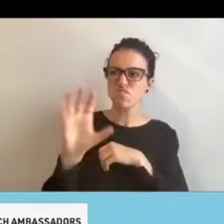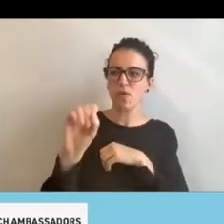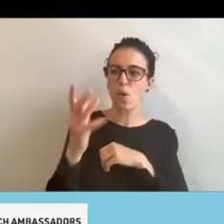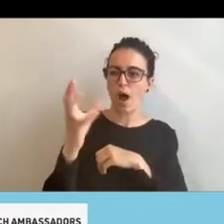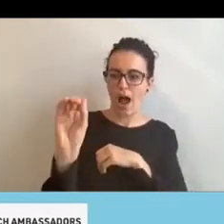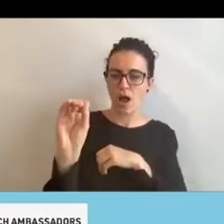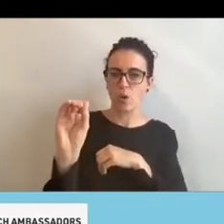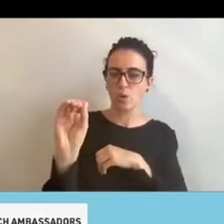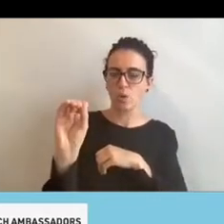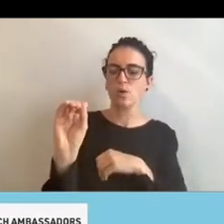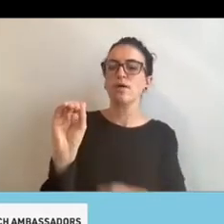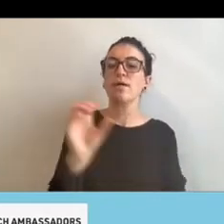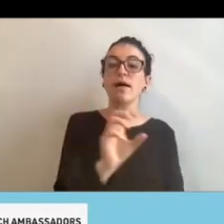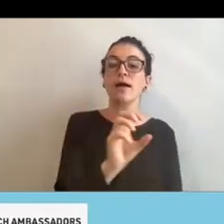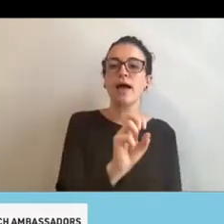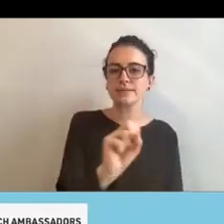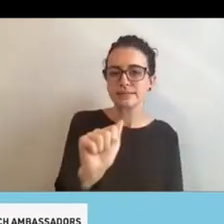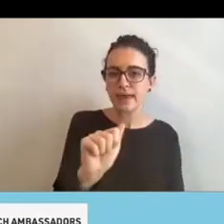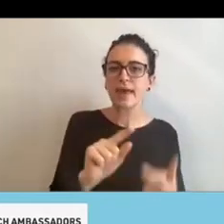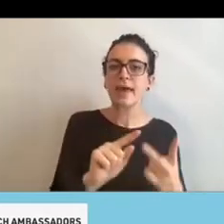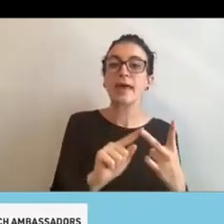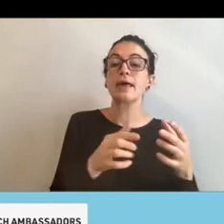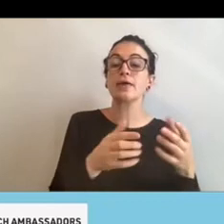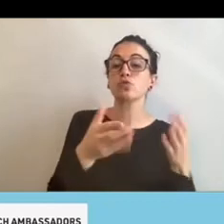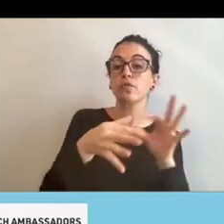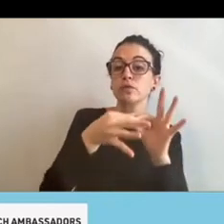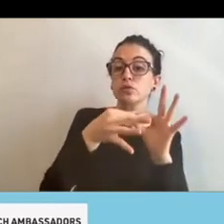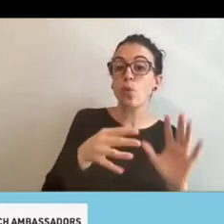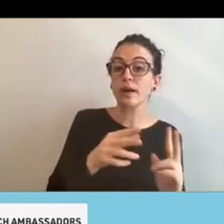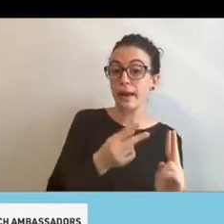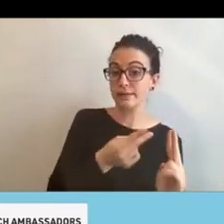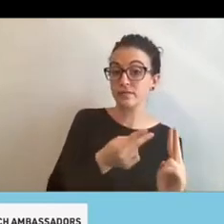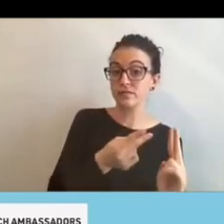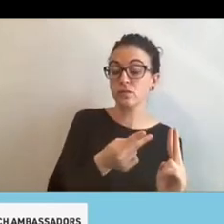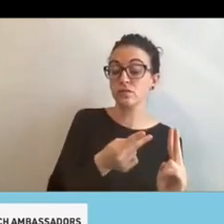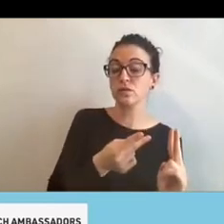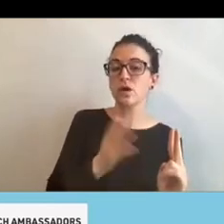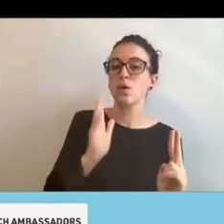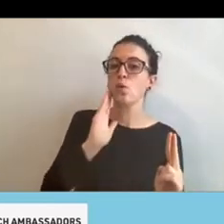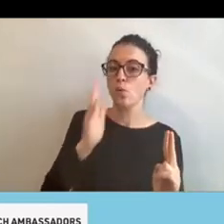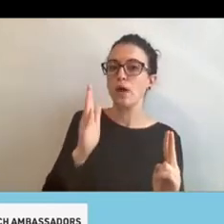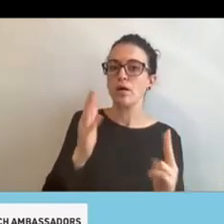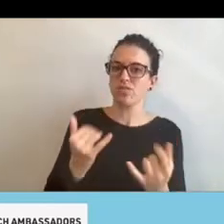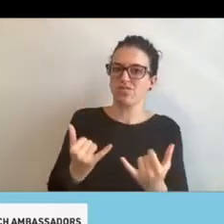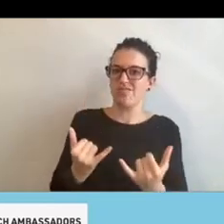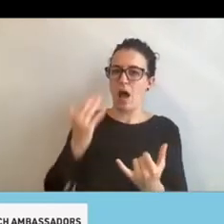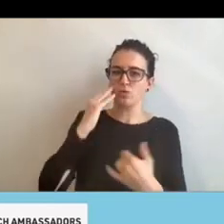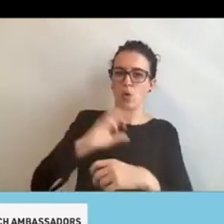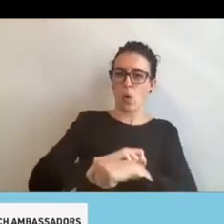SSA service coordinators would want since Ohio is opening back up again